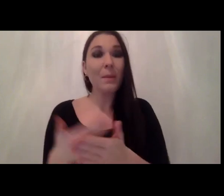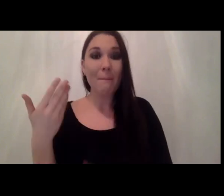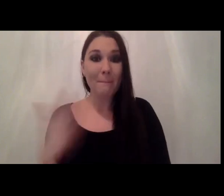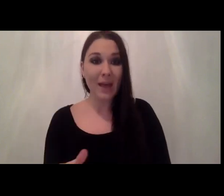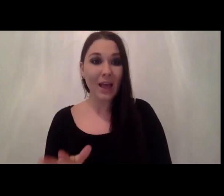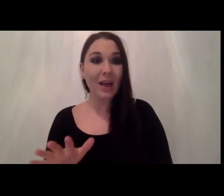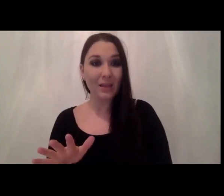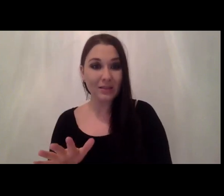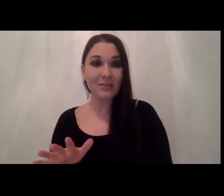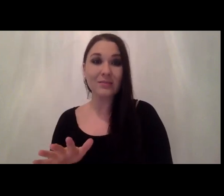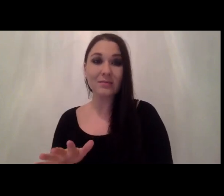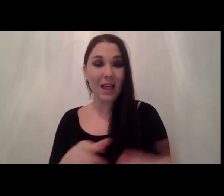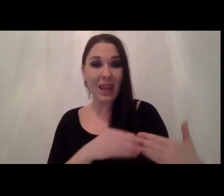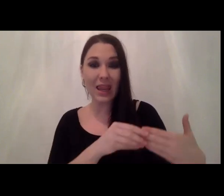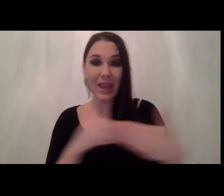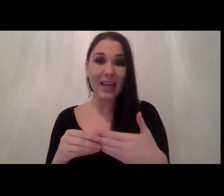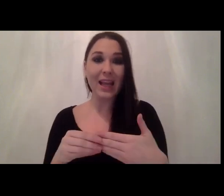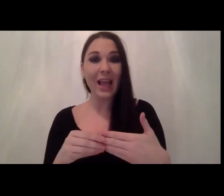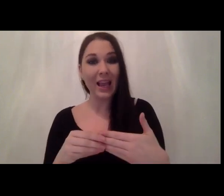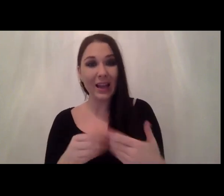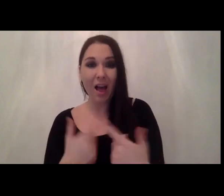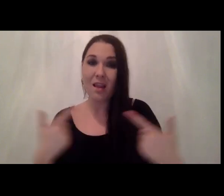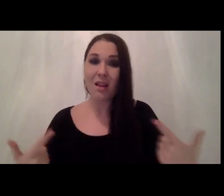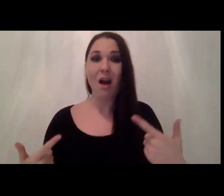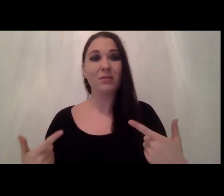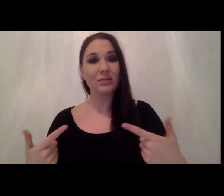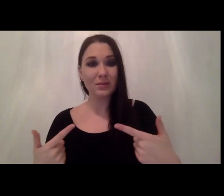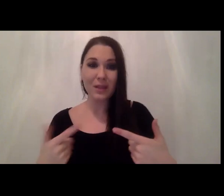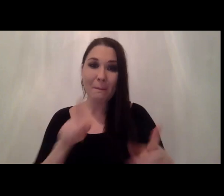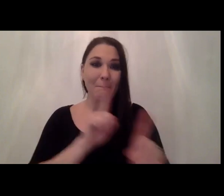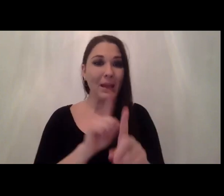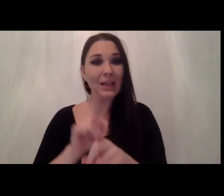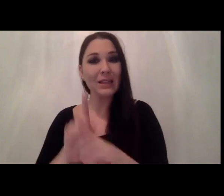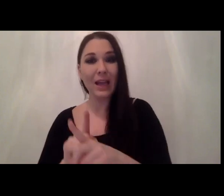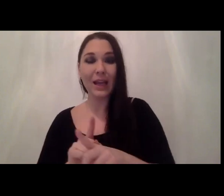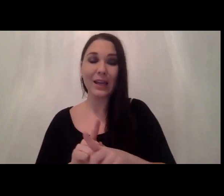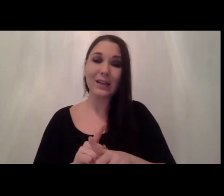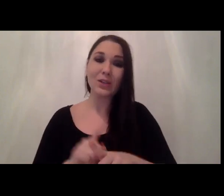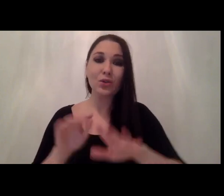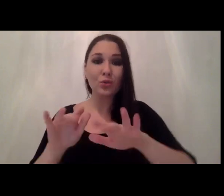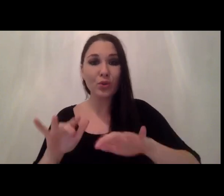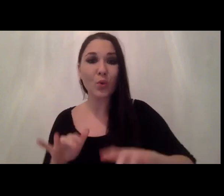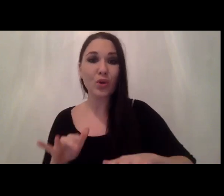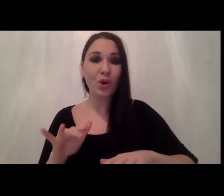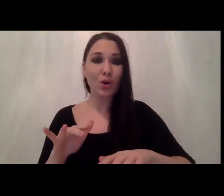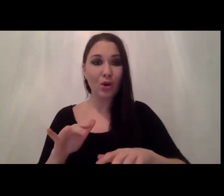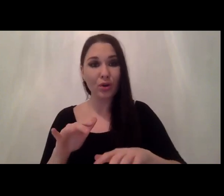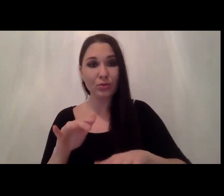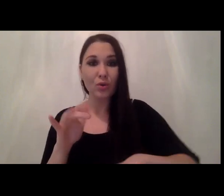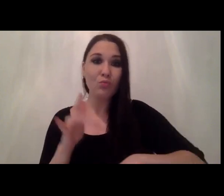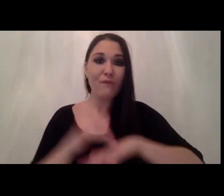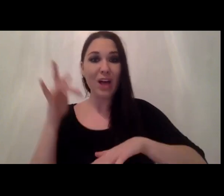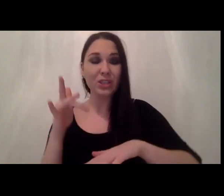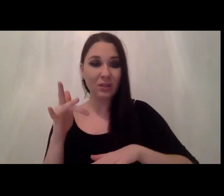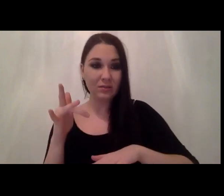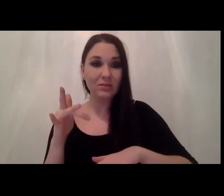and interviewing a lot of leading Computer Vision professionals across Germany and we have been starting a podcast series also